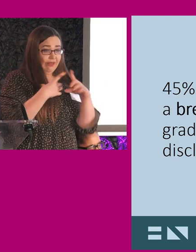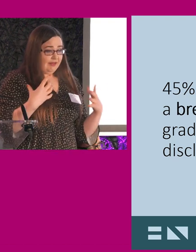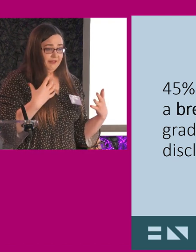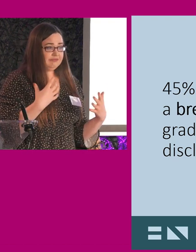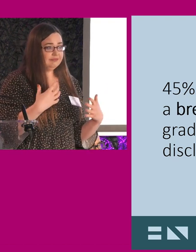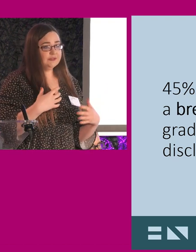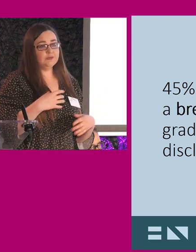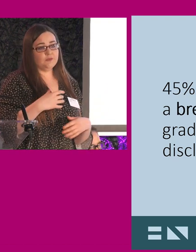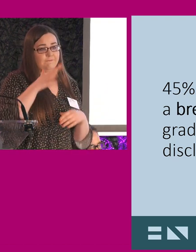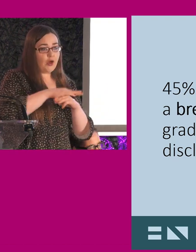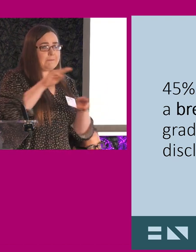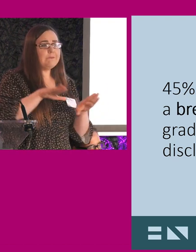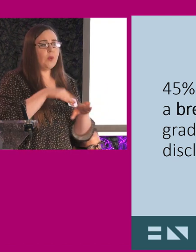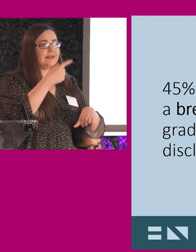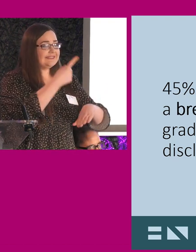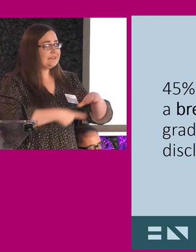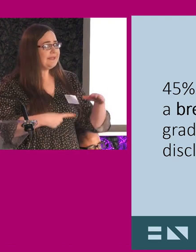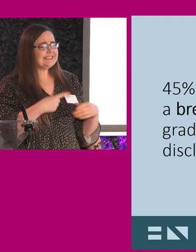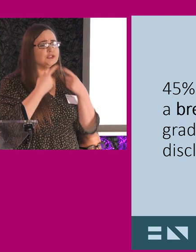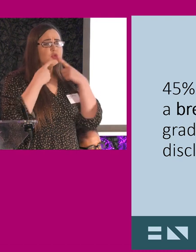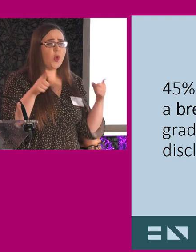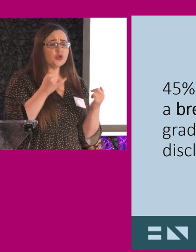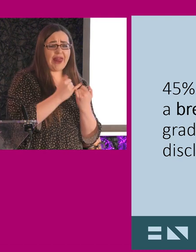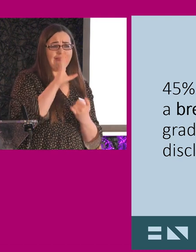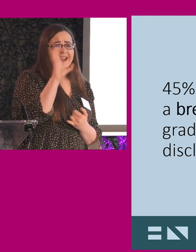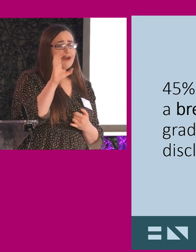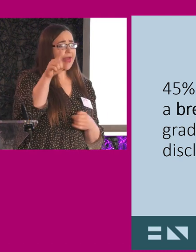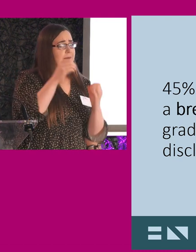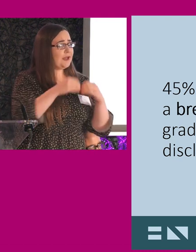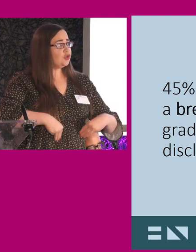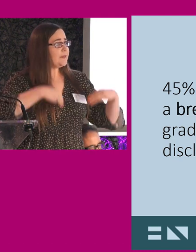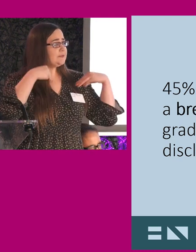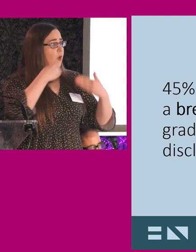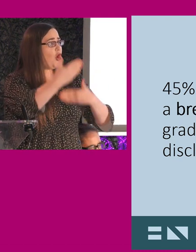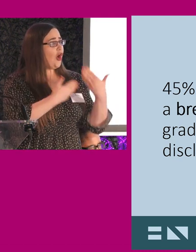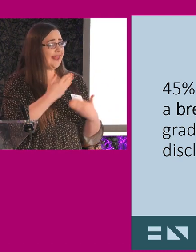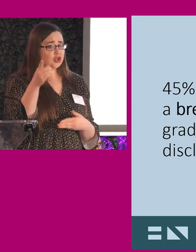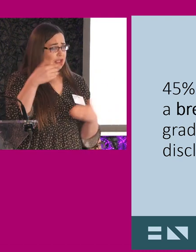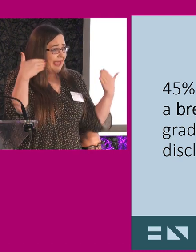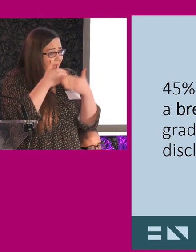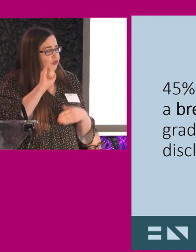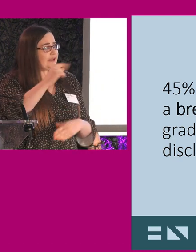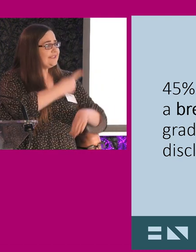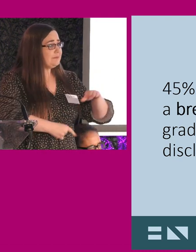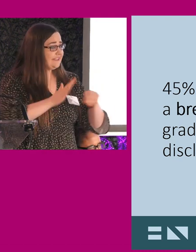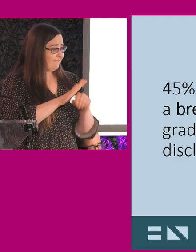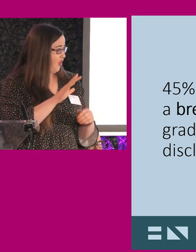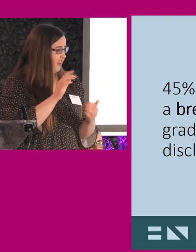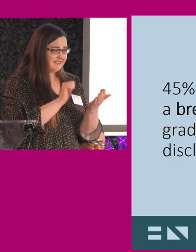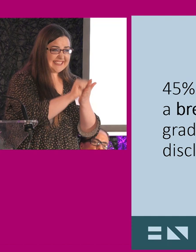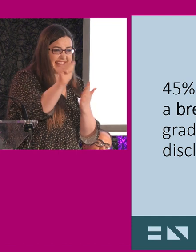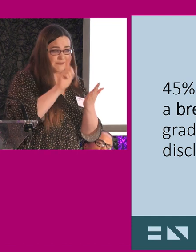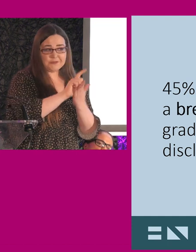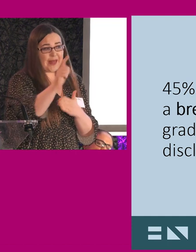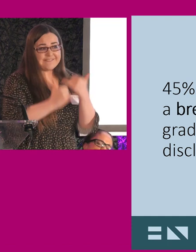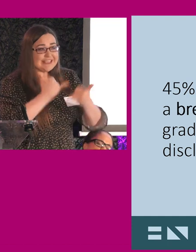And that really is a serious conflict in itself for people who have that disability to disclose. Like Caroline mentioned this morning, she has hidden